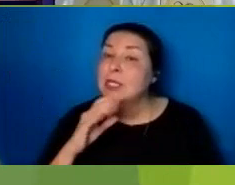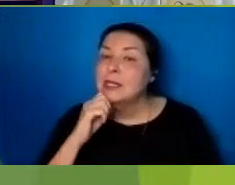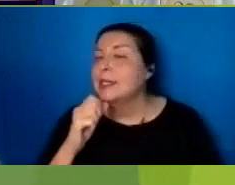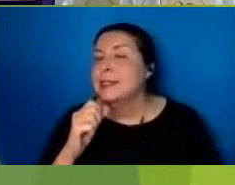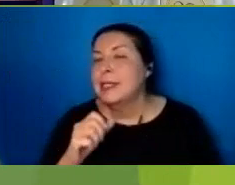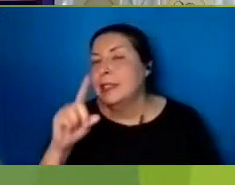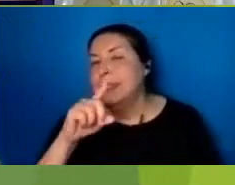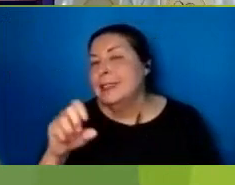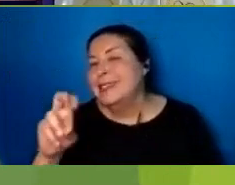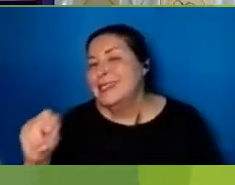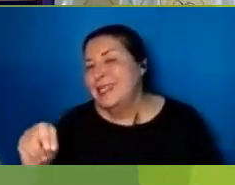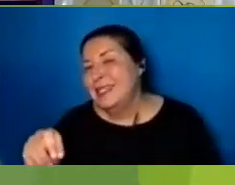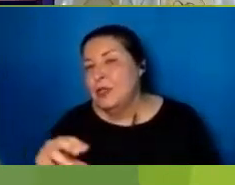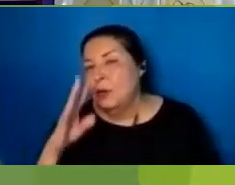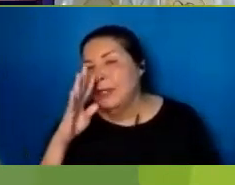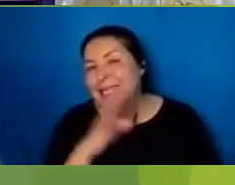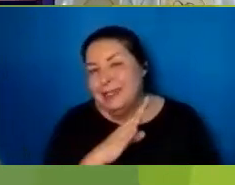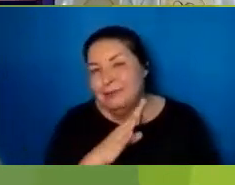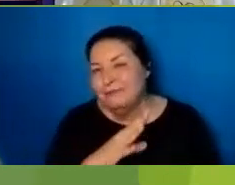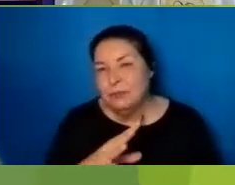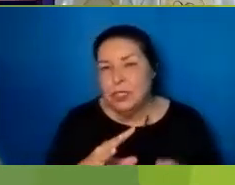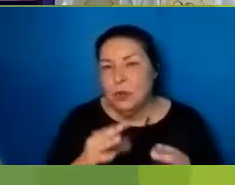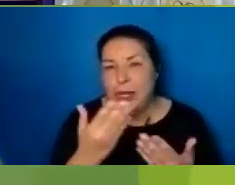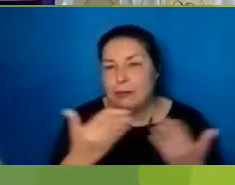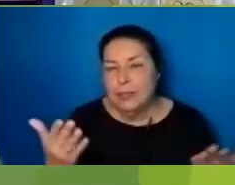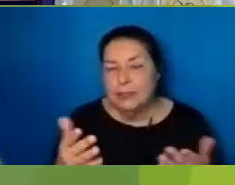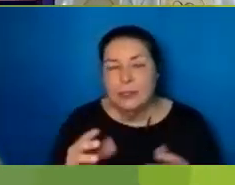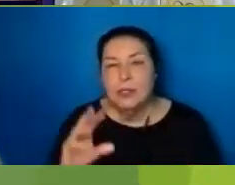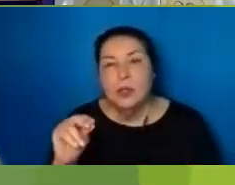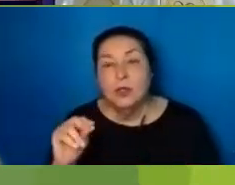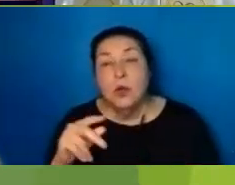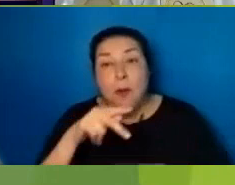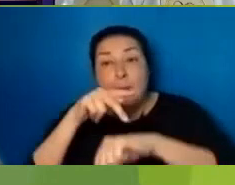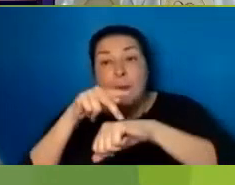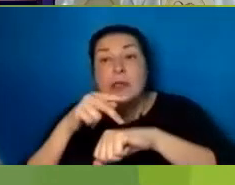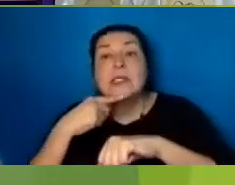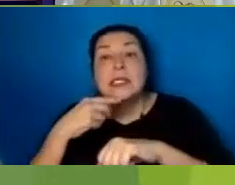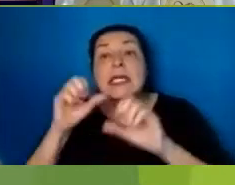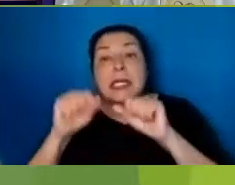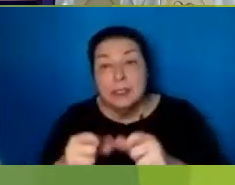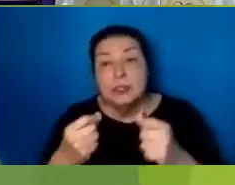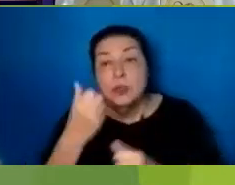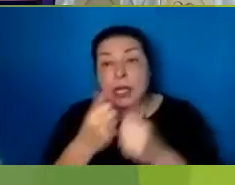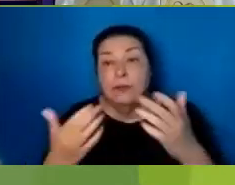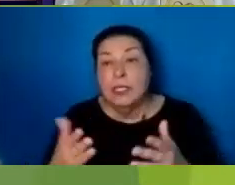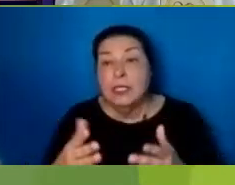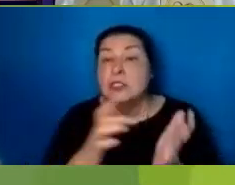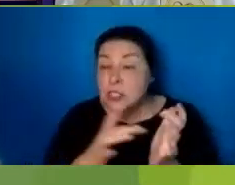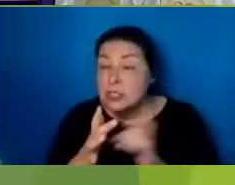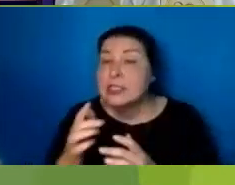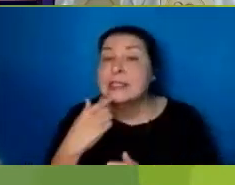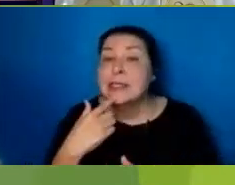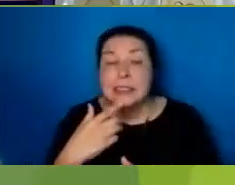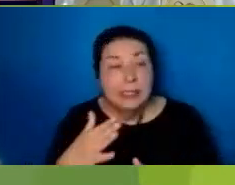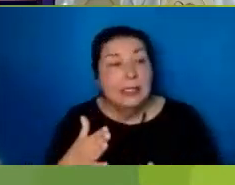Disregard Paul Still Says I Can Do Everything Jesus Still Says To His Disciples Struck With